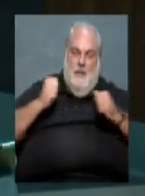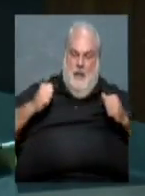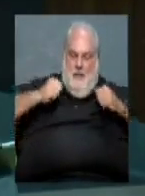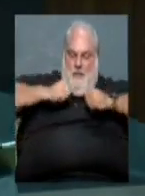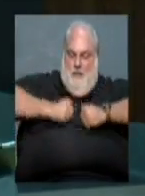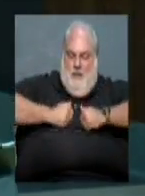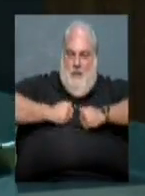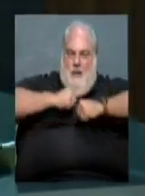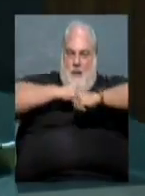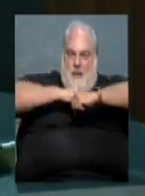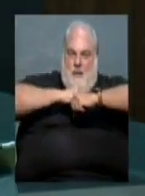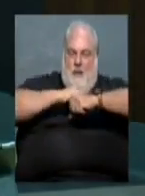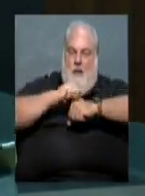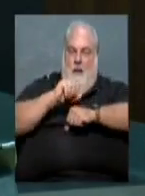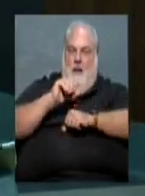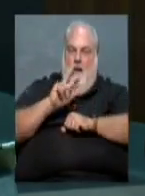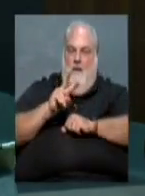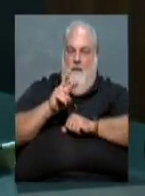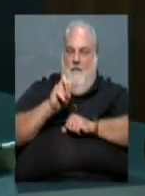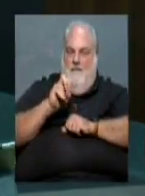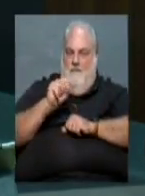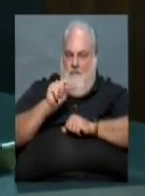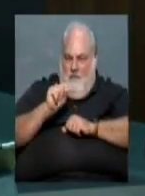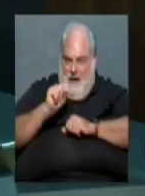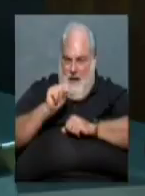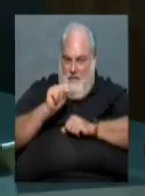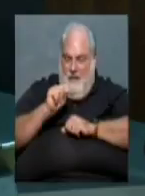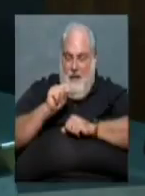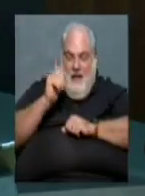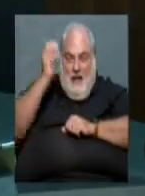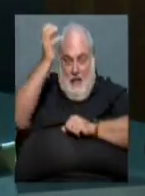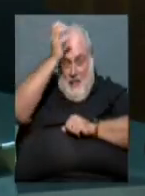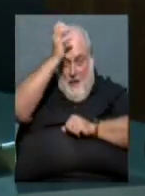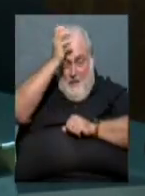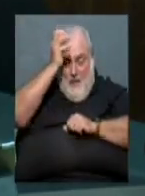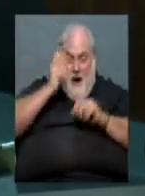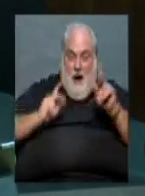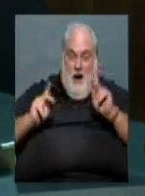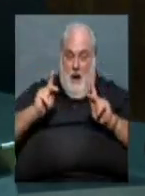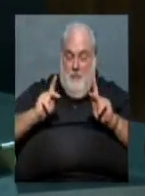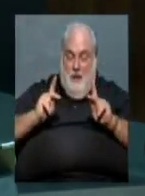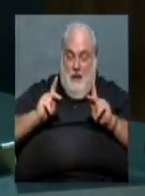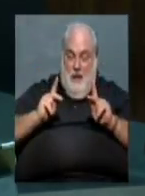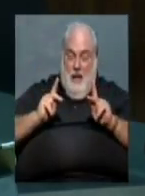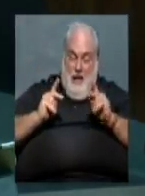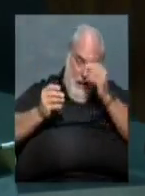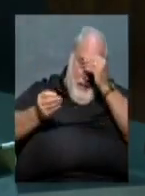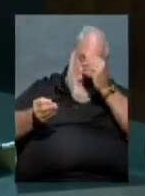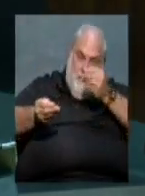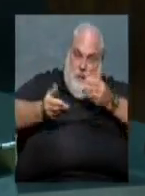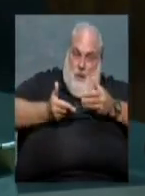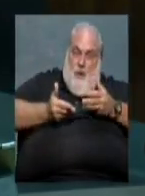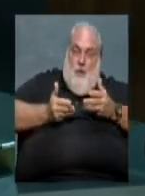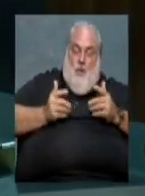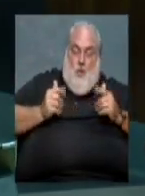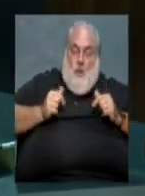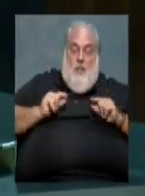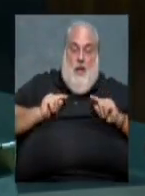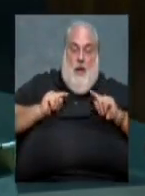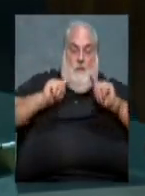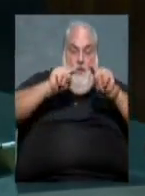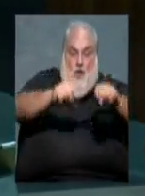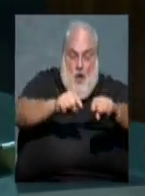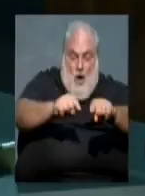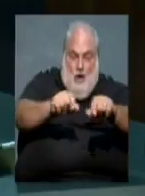recently, and they made me aware that there have been some situations whenever they went to a site